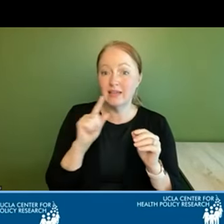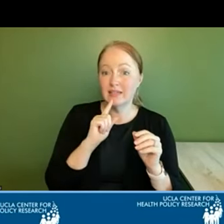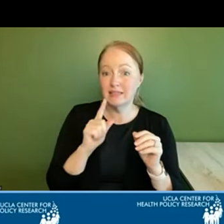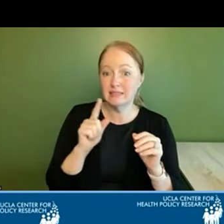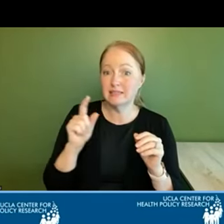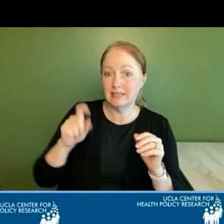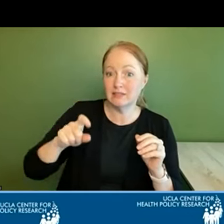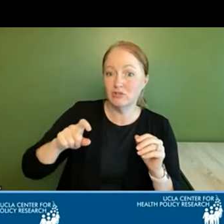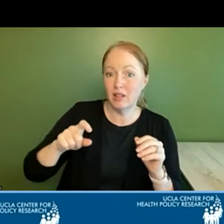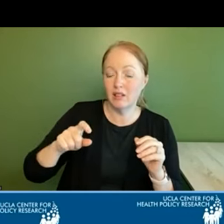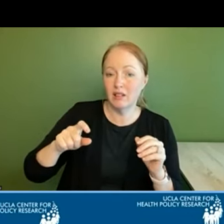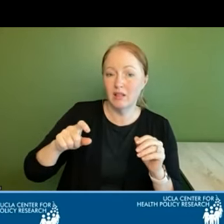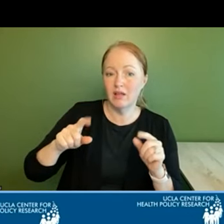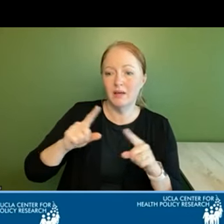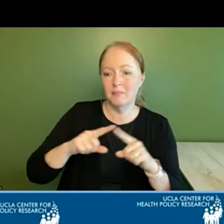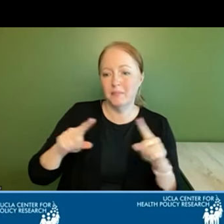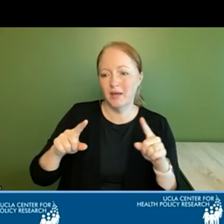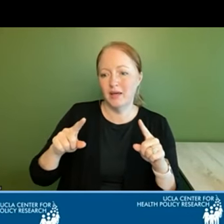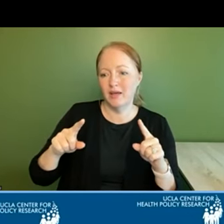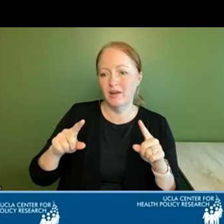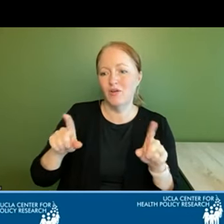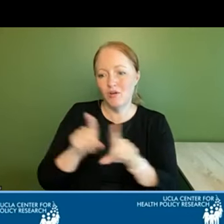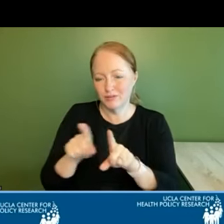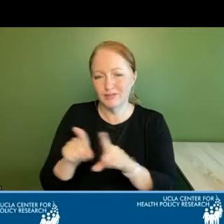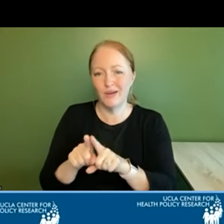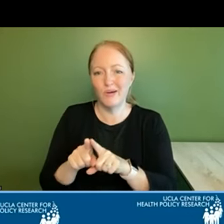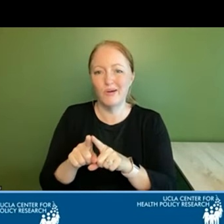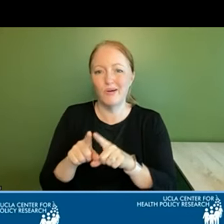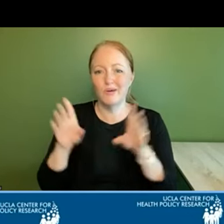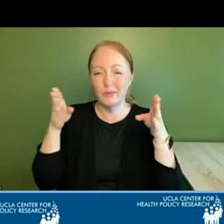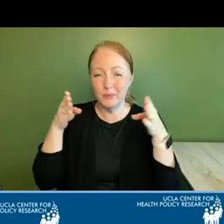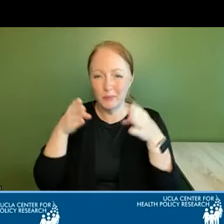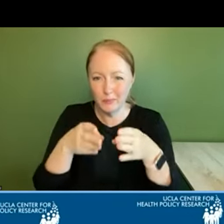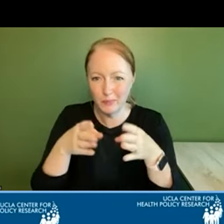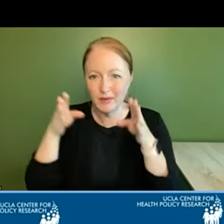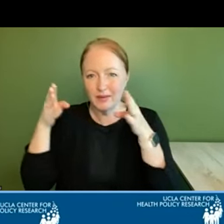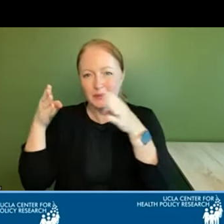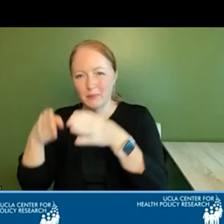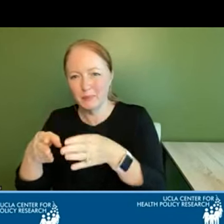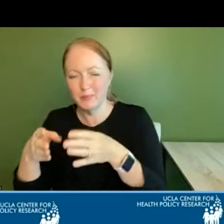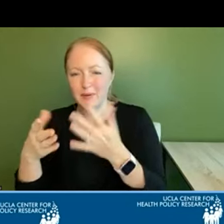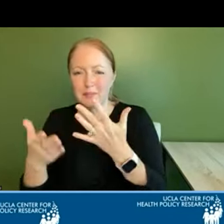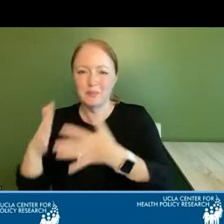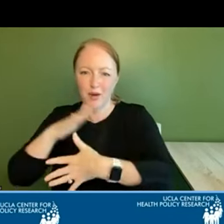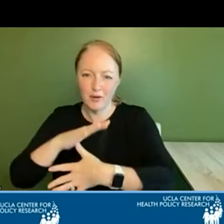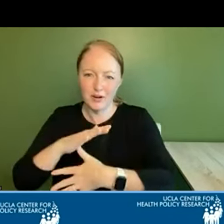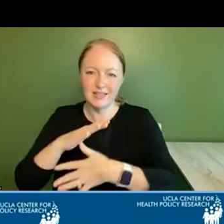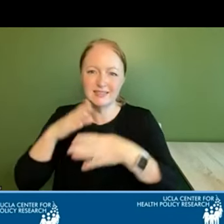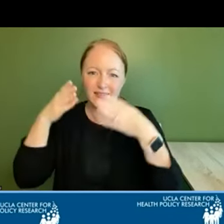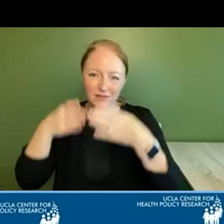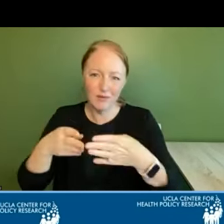essential but the layer that we're trying to put on top of it now is is getting those those priorities and focus